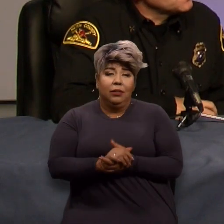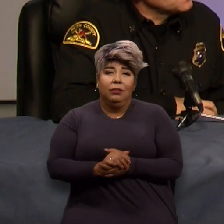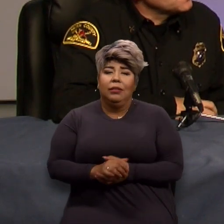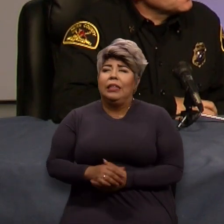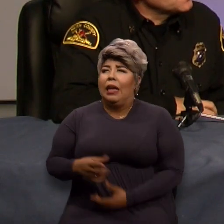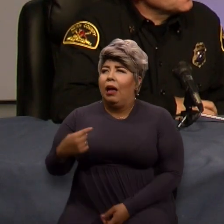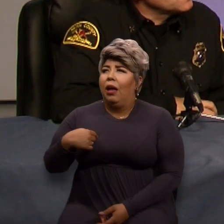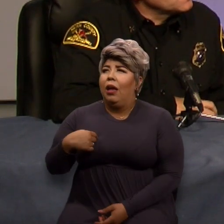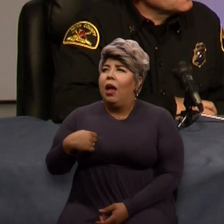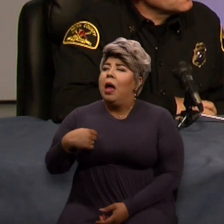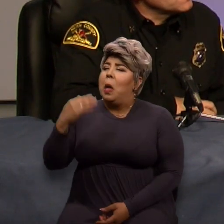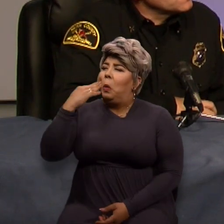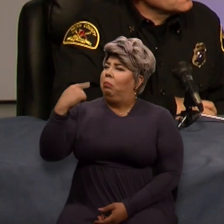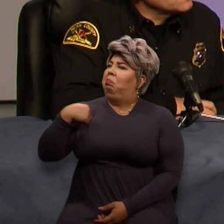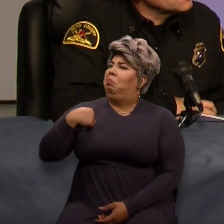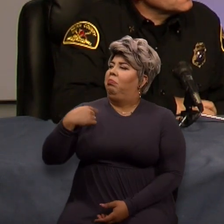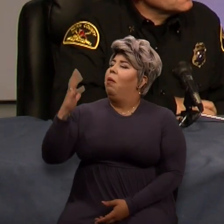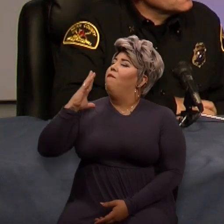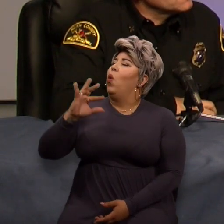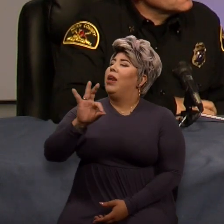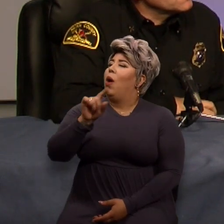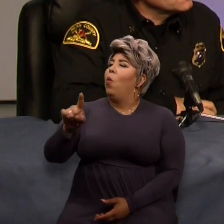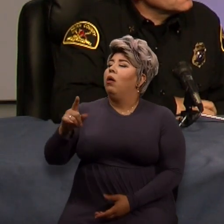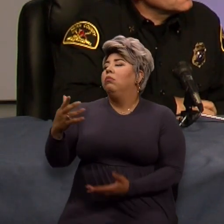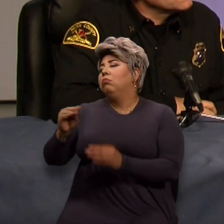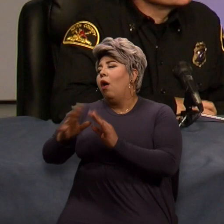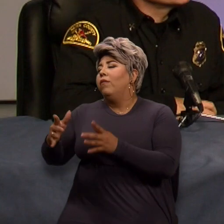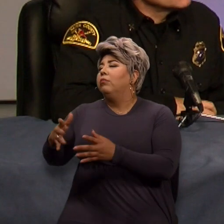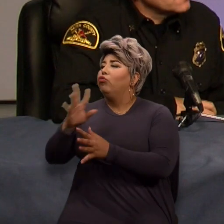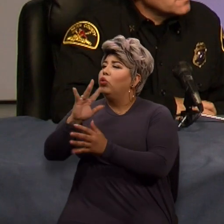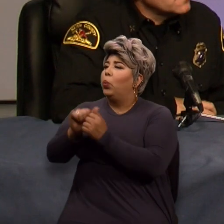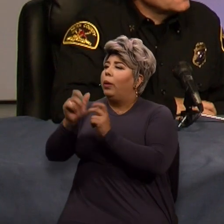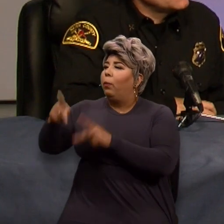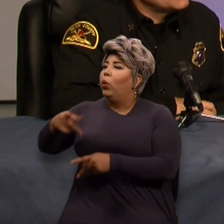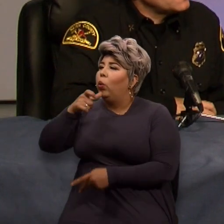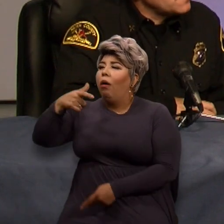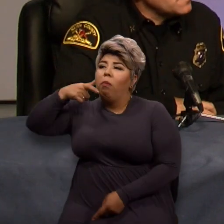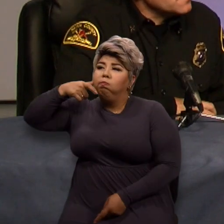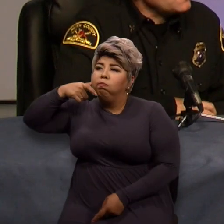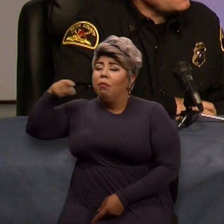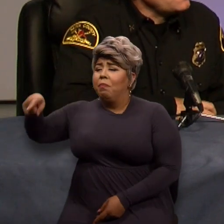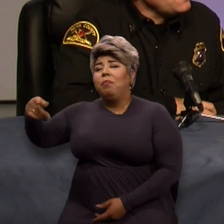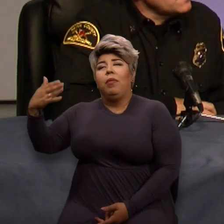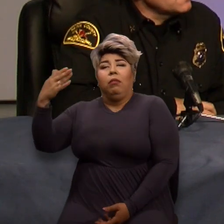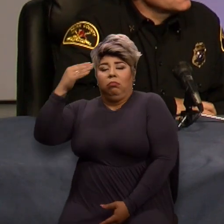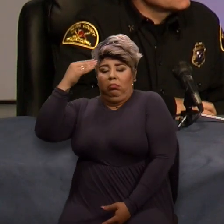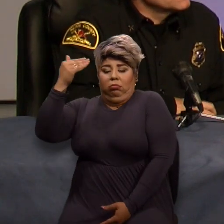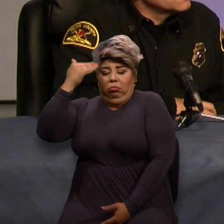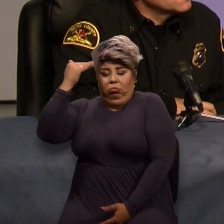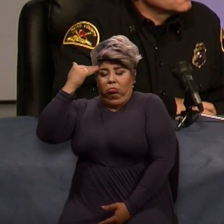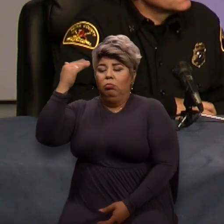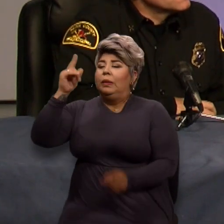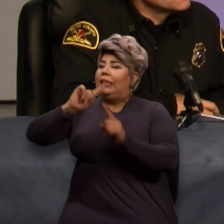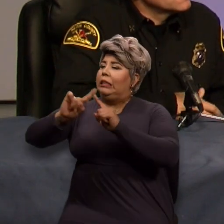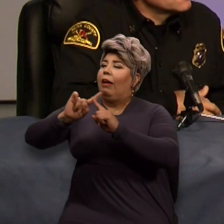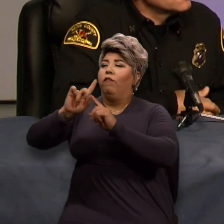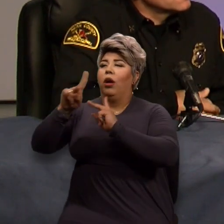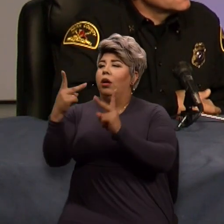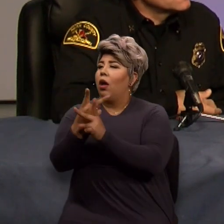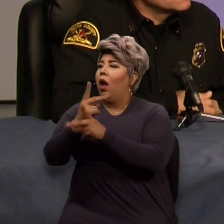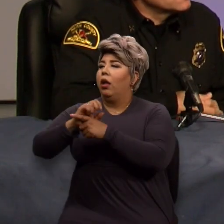I've called 911 before, I know that there's always the dispatcher on the other end that is trained to deal with every sort of emergency and disaster